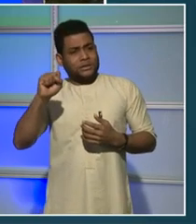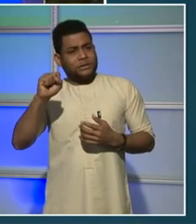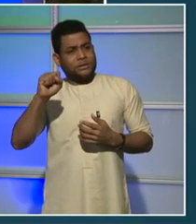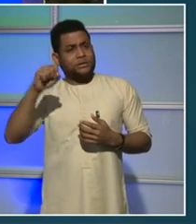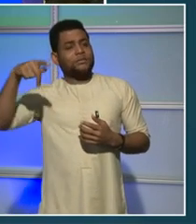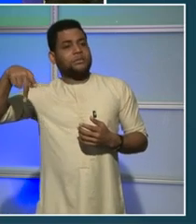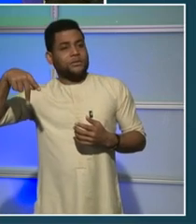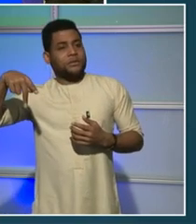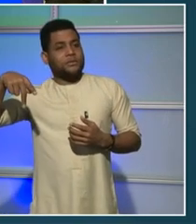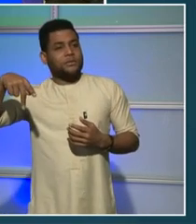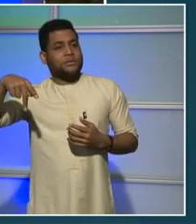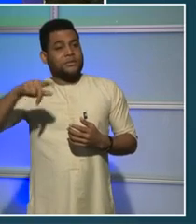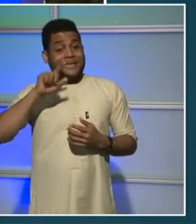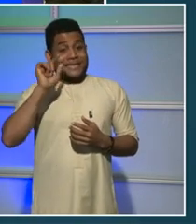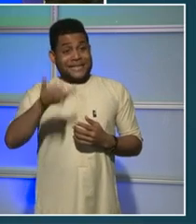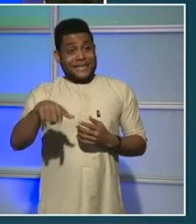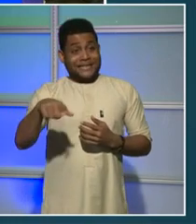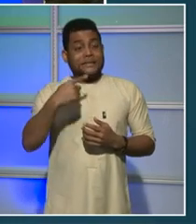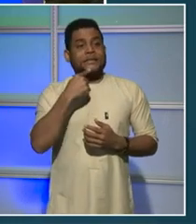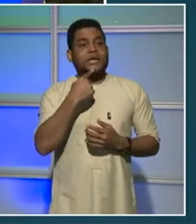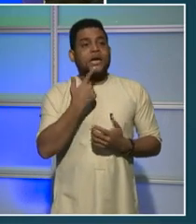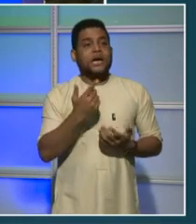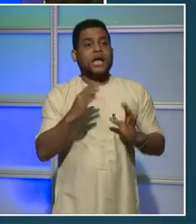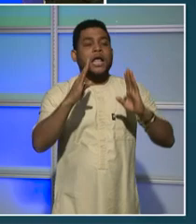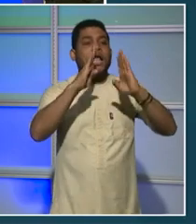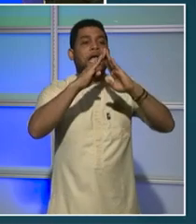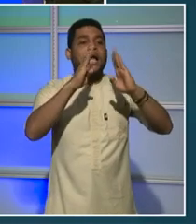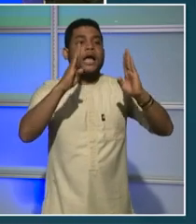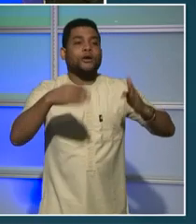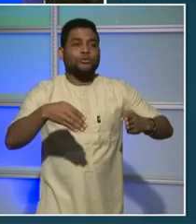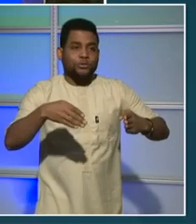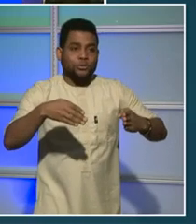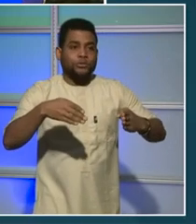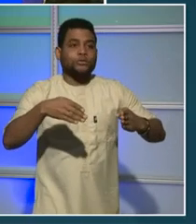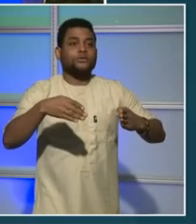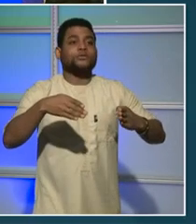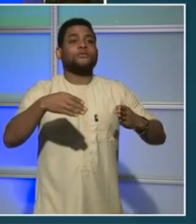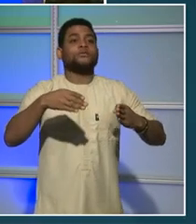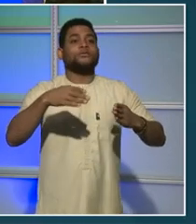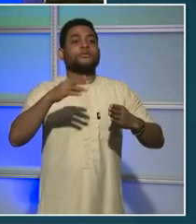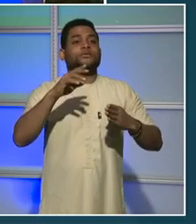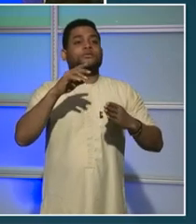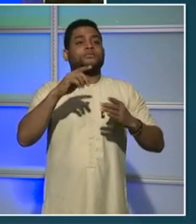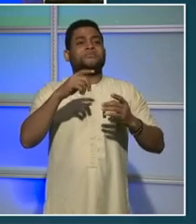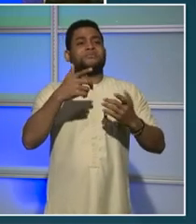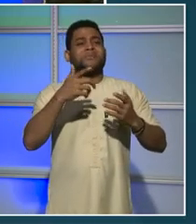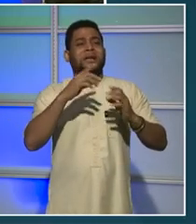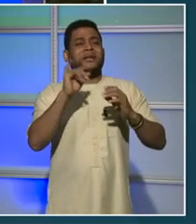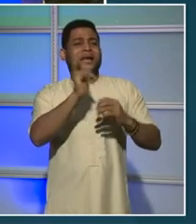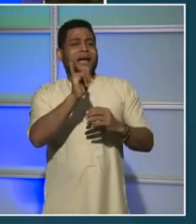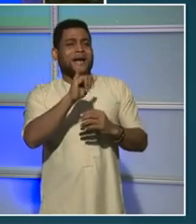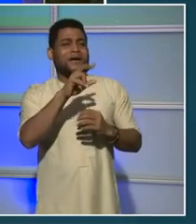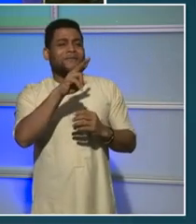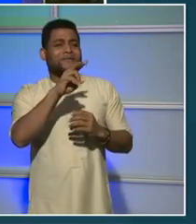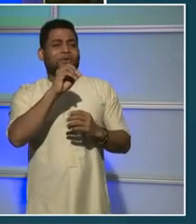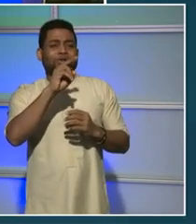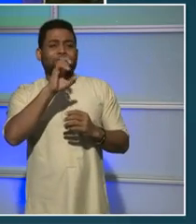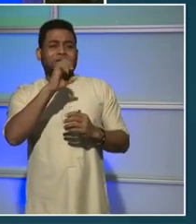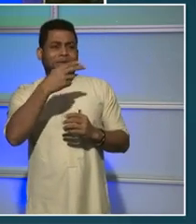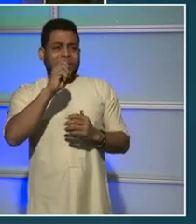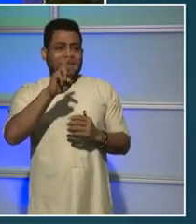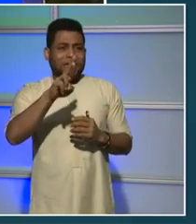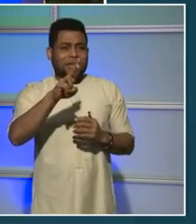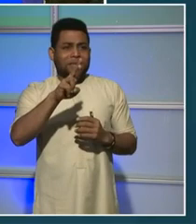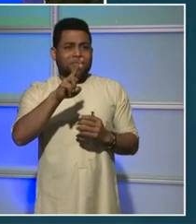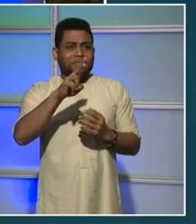what are known as housing vouchers, and they provide permanent, long-term, affordable housing for families and individuals across the city.